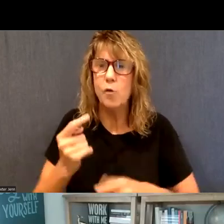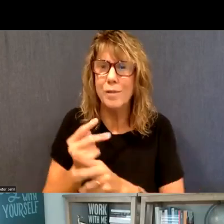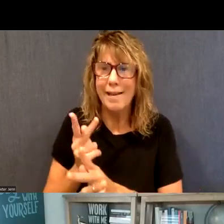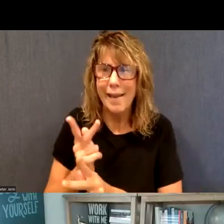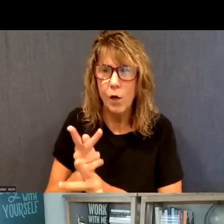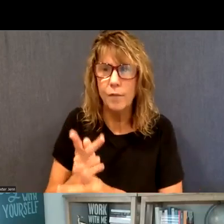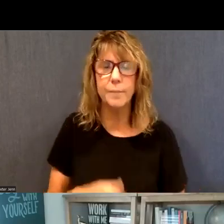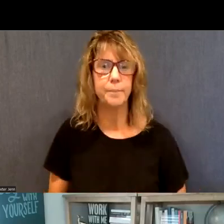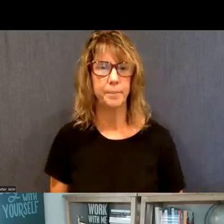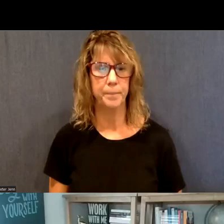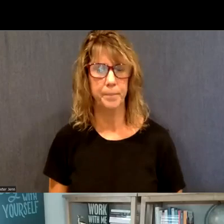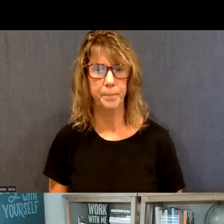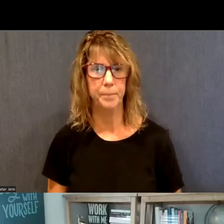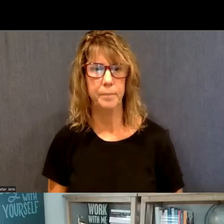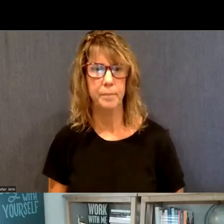decrease that stigma.